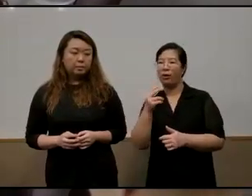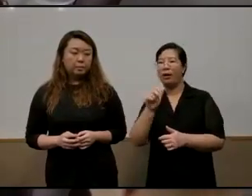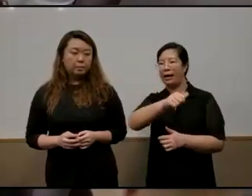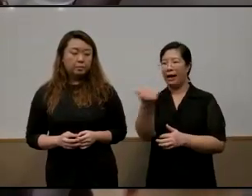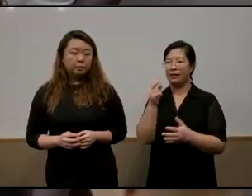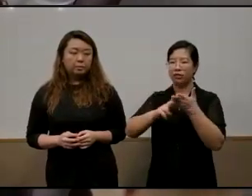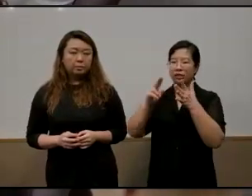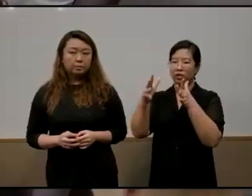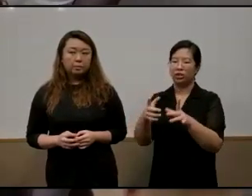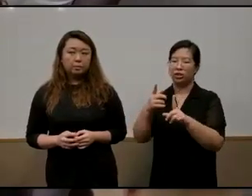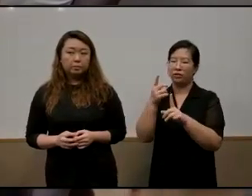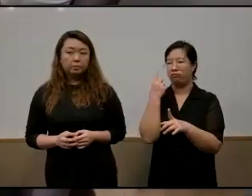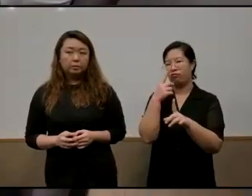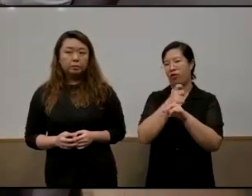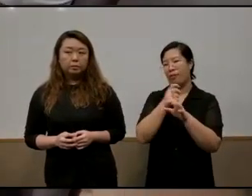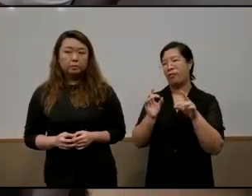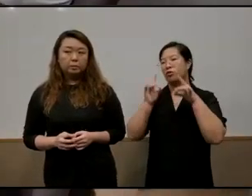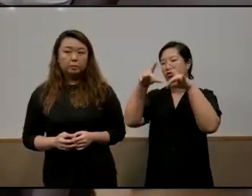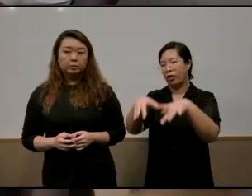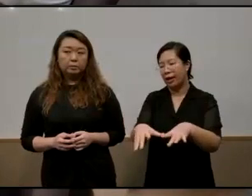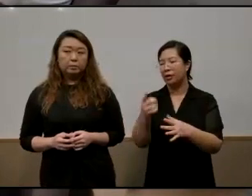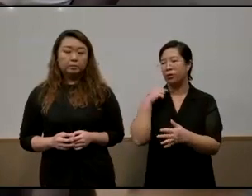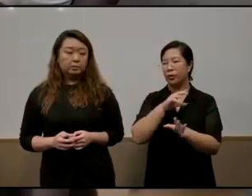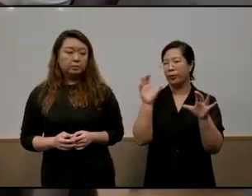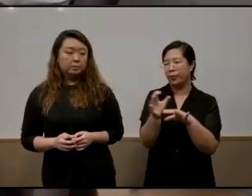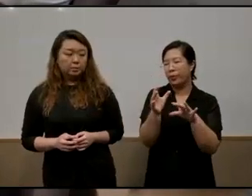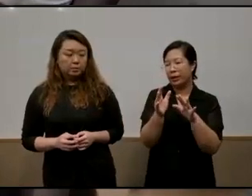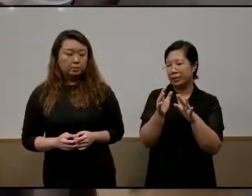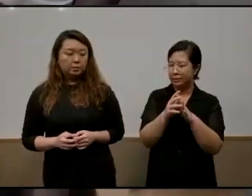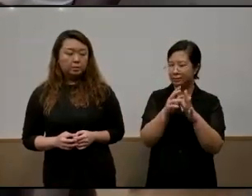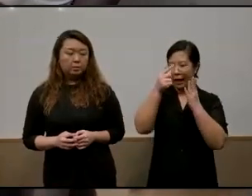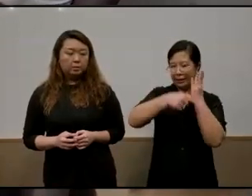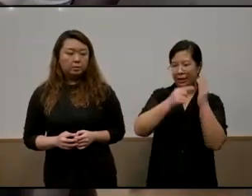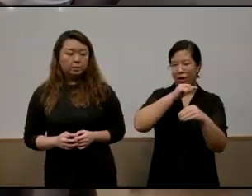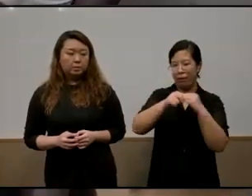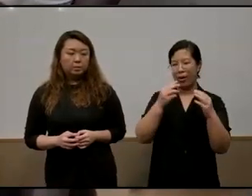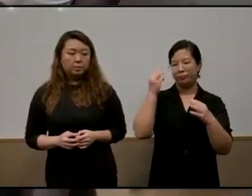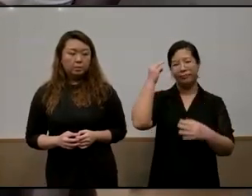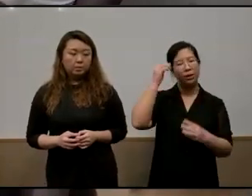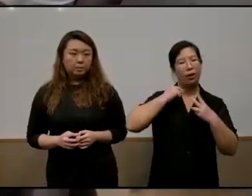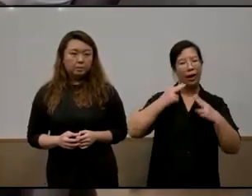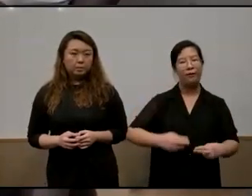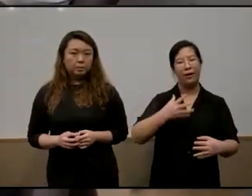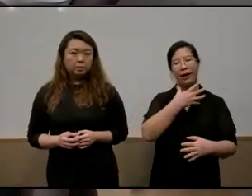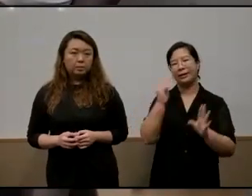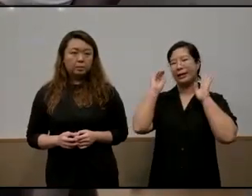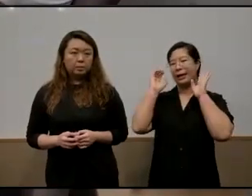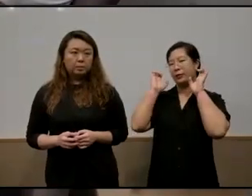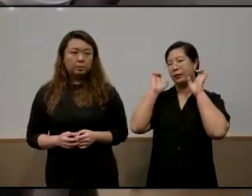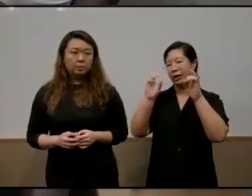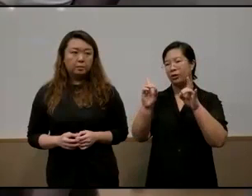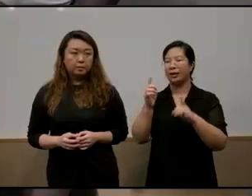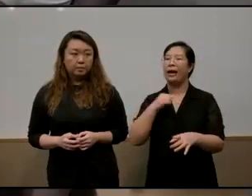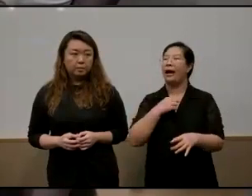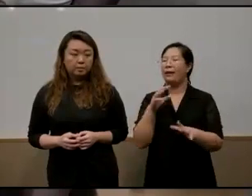we are editing a special issue on mental health and education and what we found is that um i wouldn't